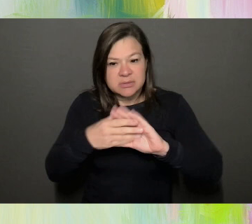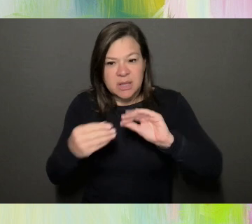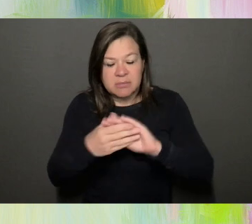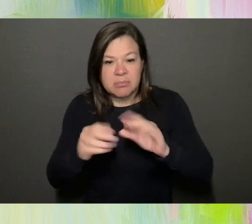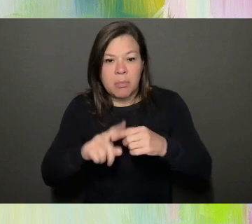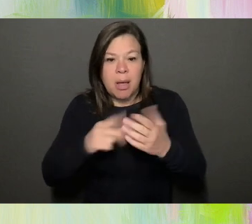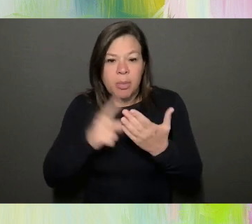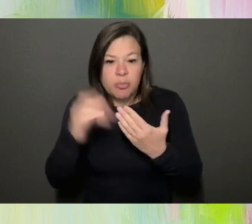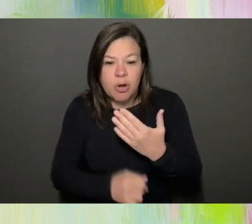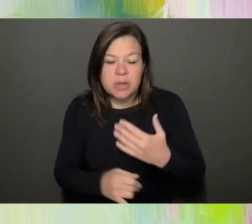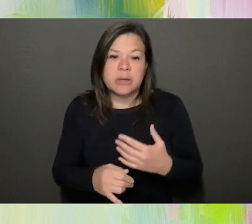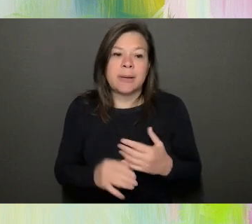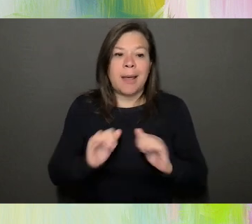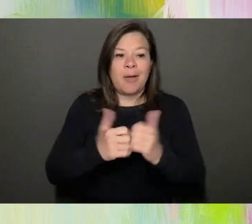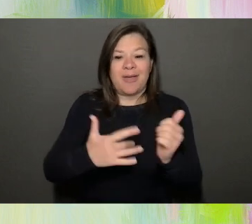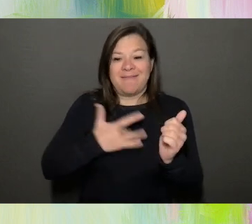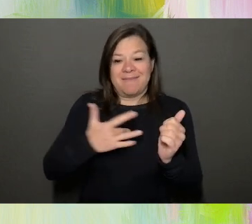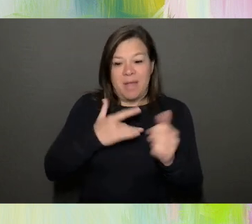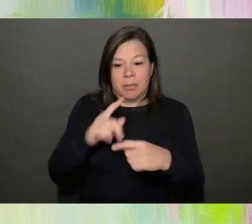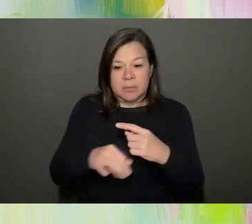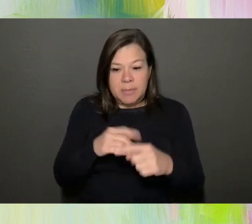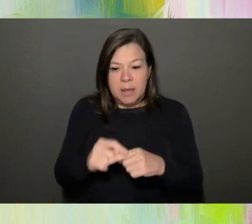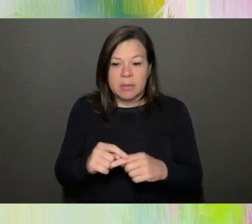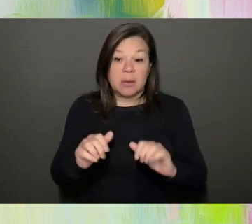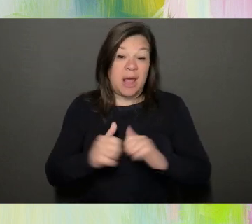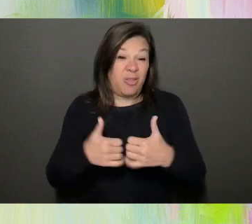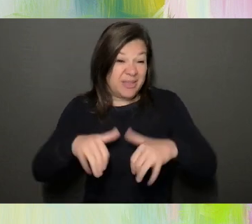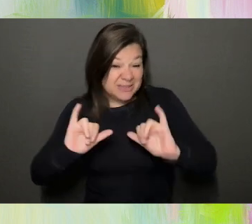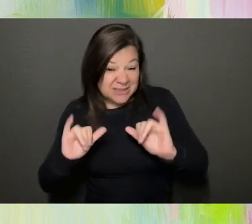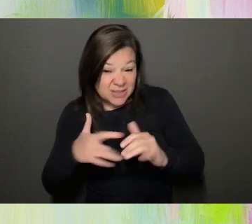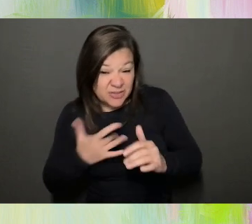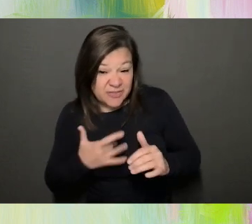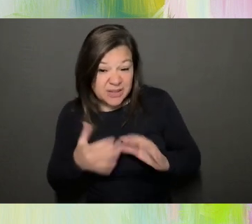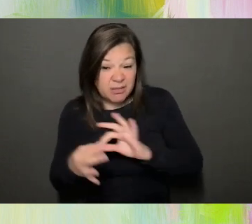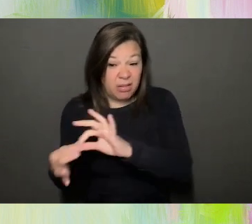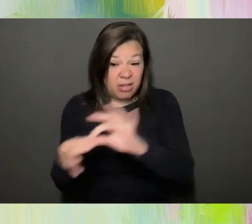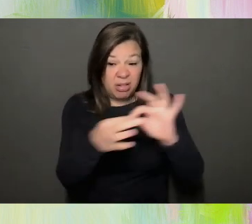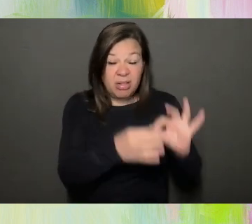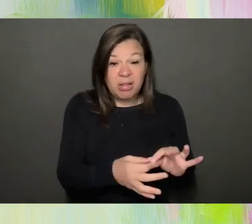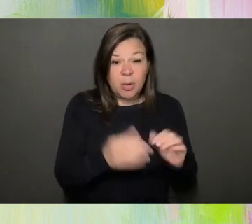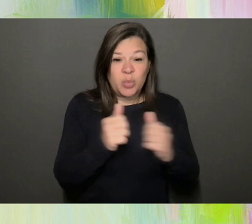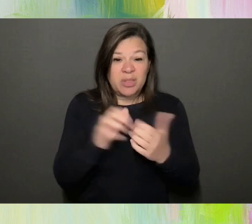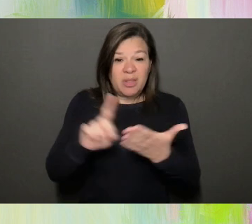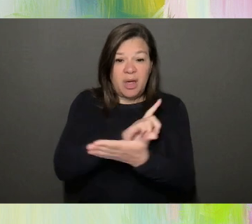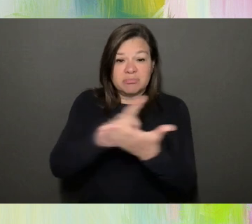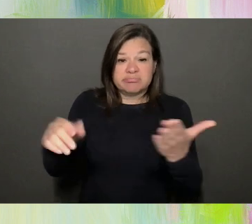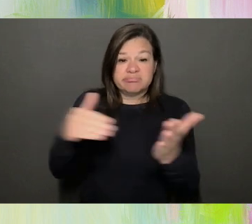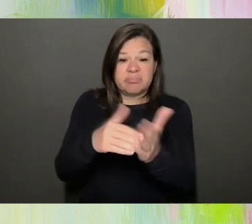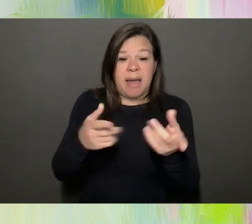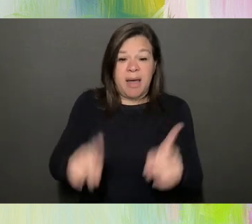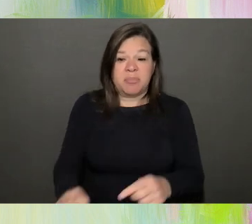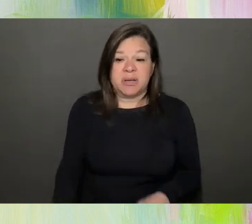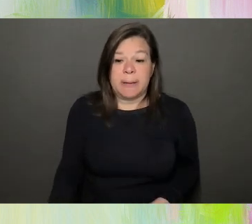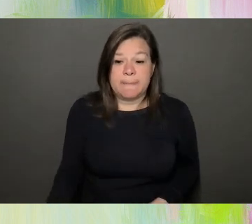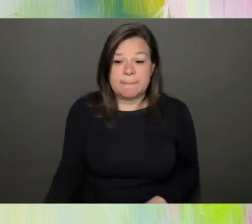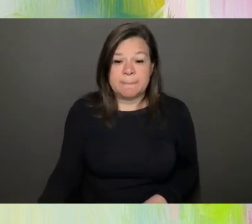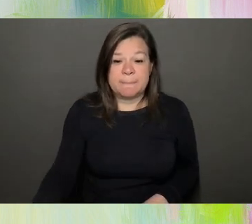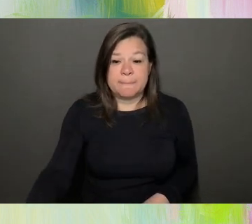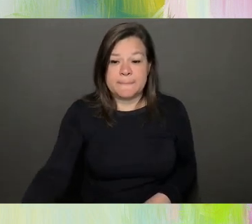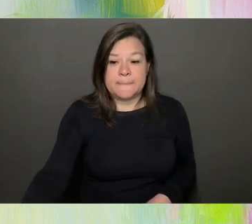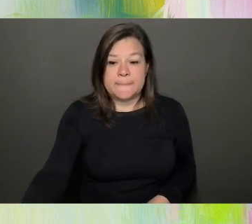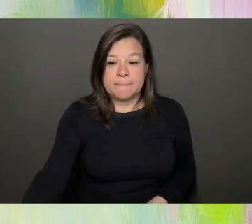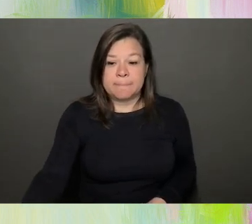how they felt about it and how they feel in general with all this discrimination happening. So I'll read it for you.